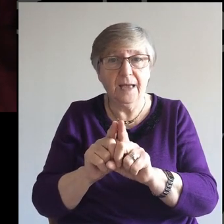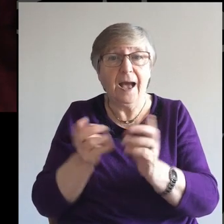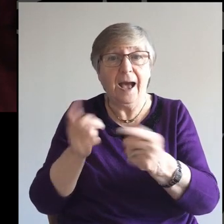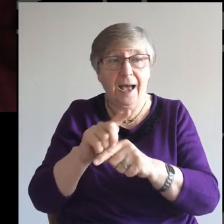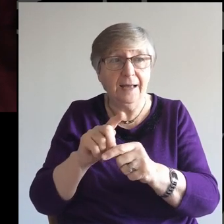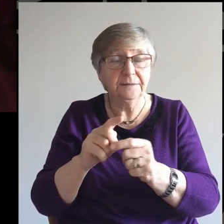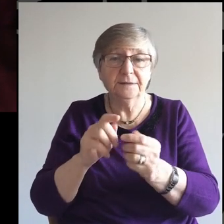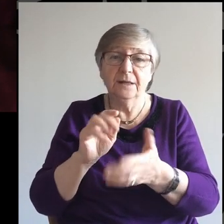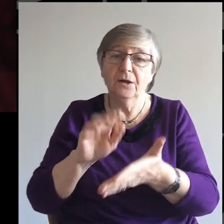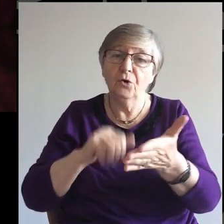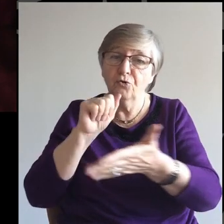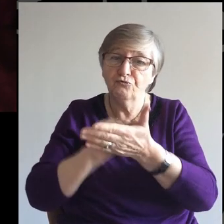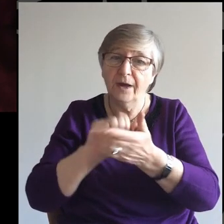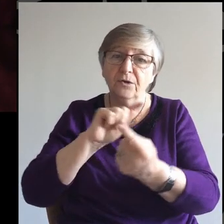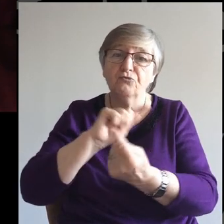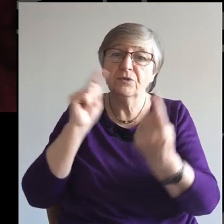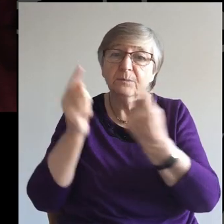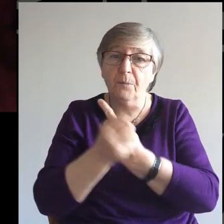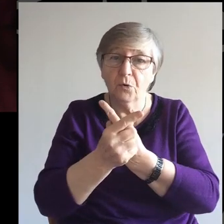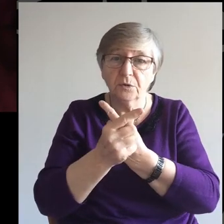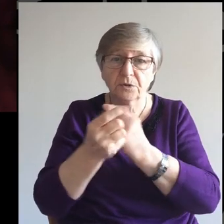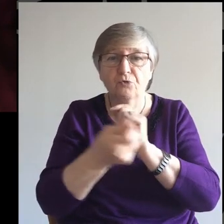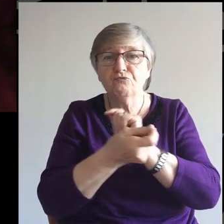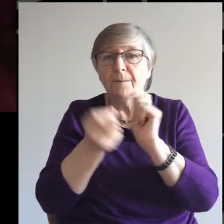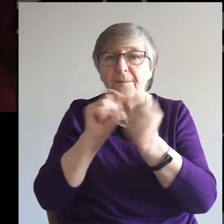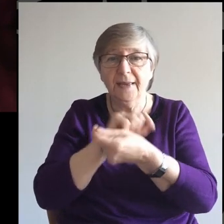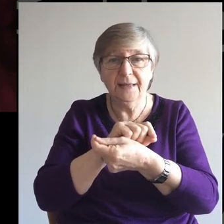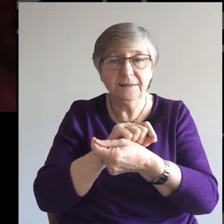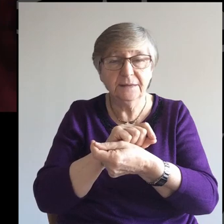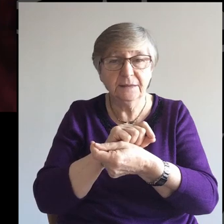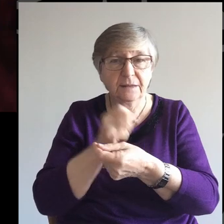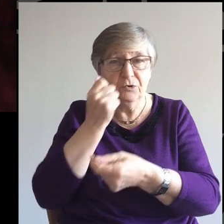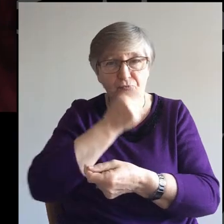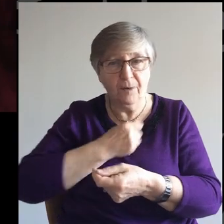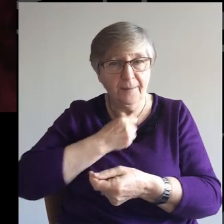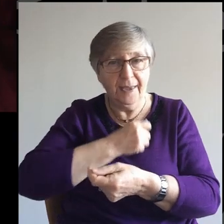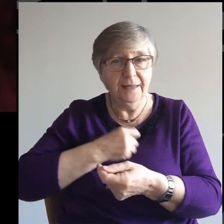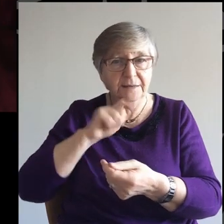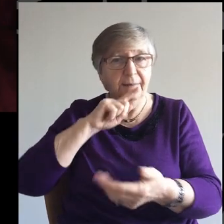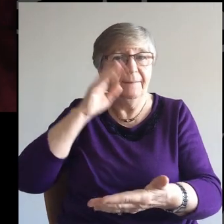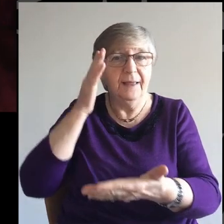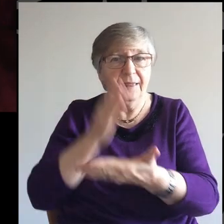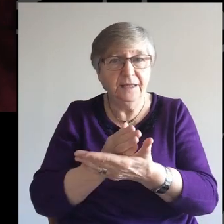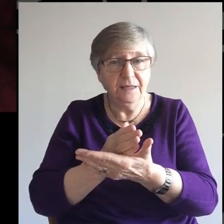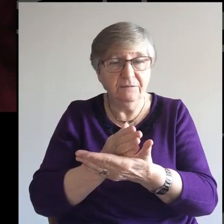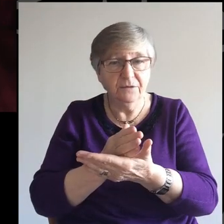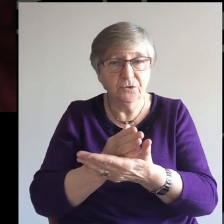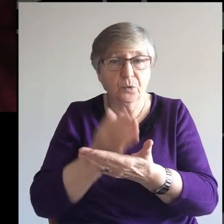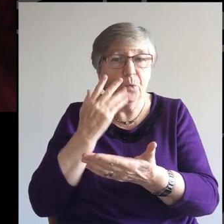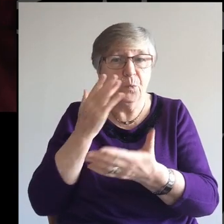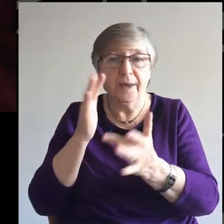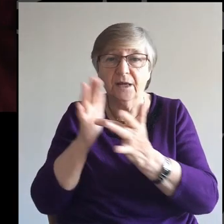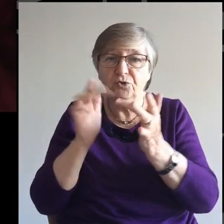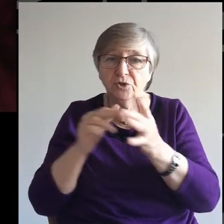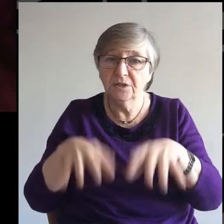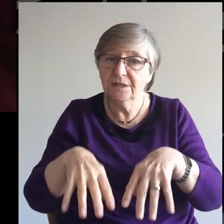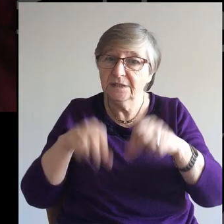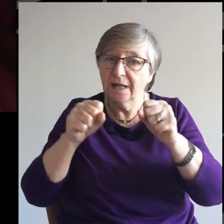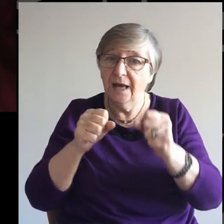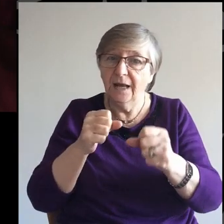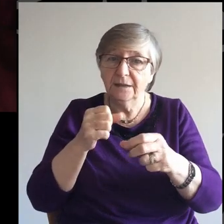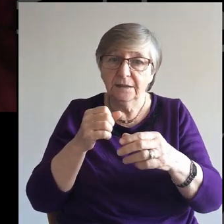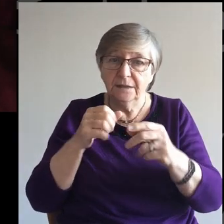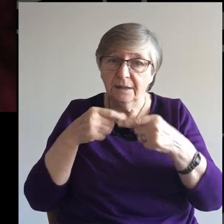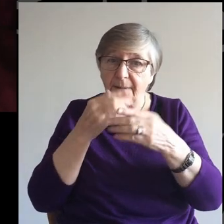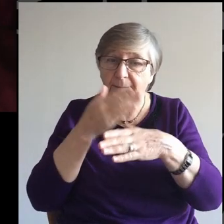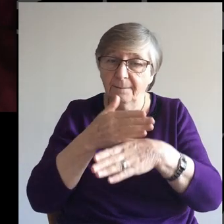response to that. Repent and believe the good news. So at the beginning of his public ministry, we have it, for example, in